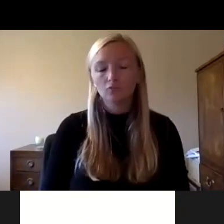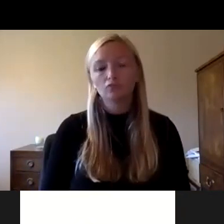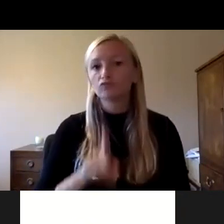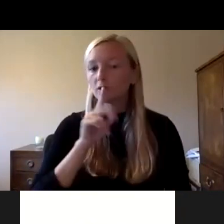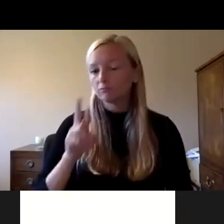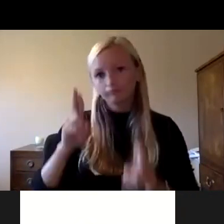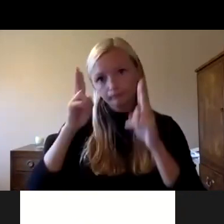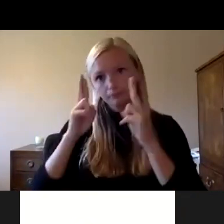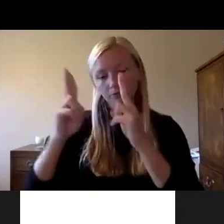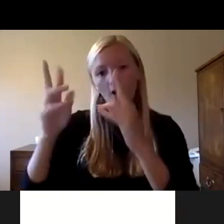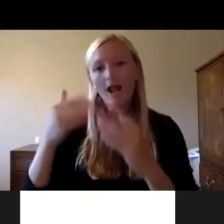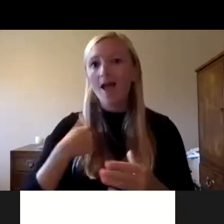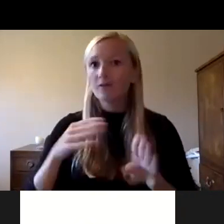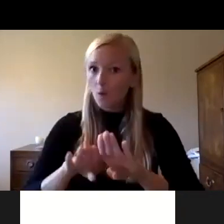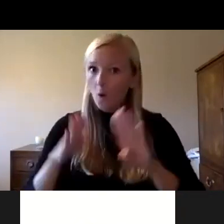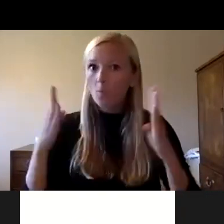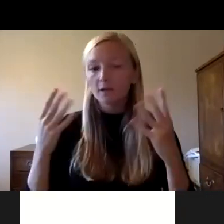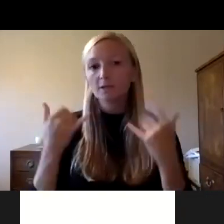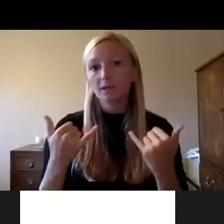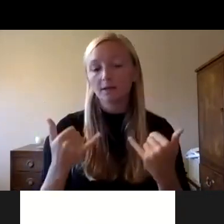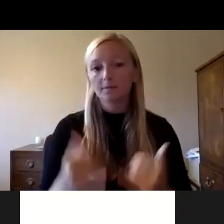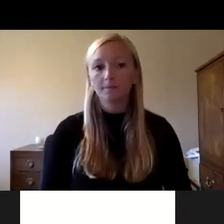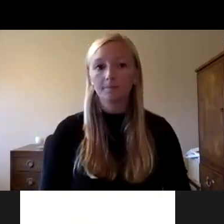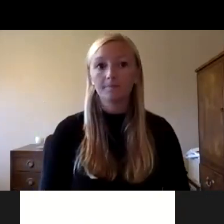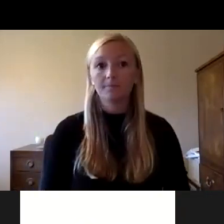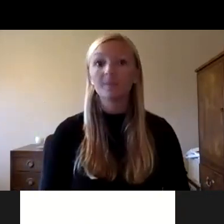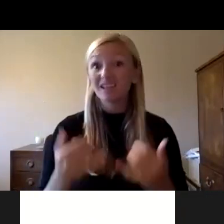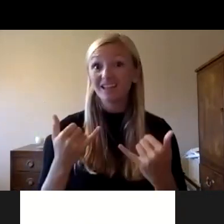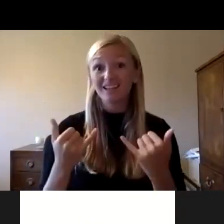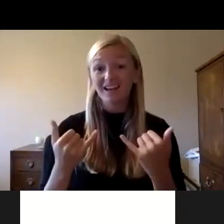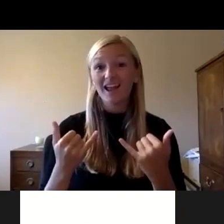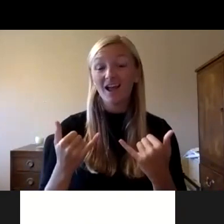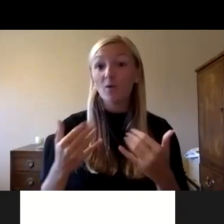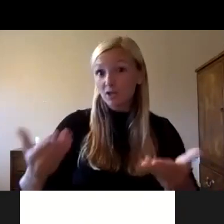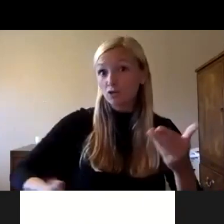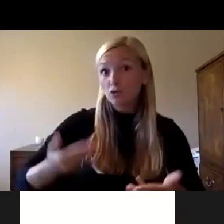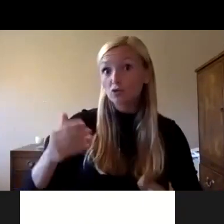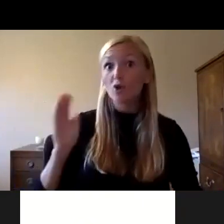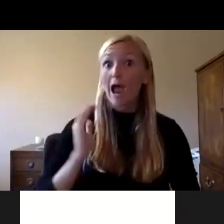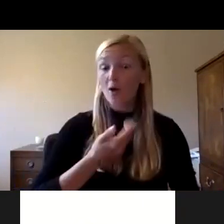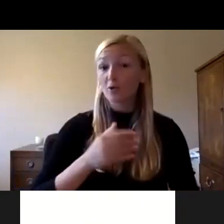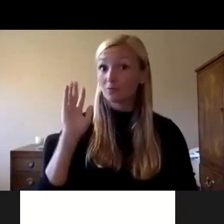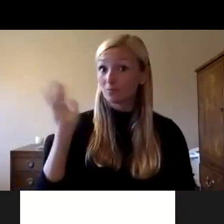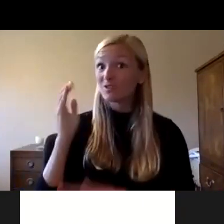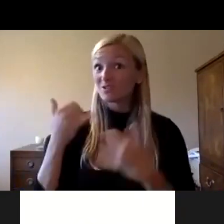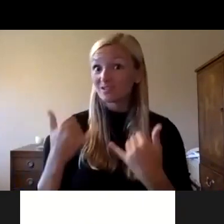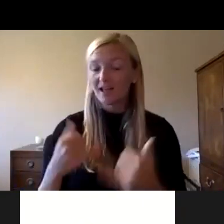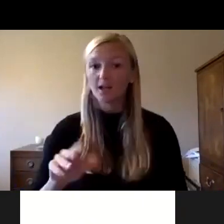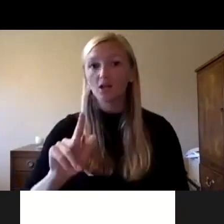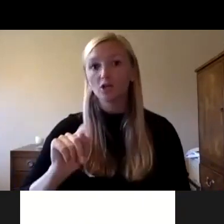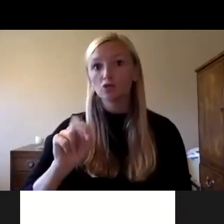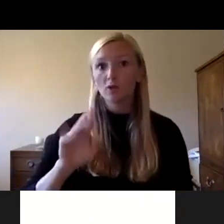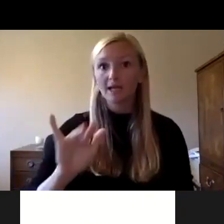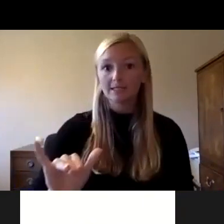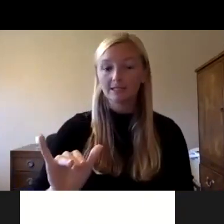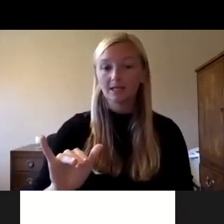have you opening the series of webinars for us now let me introduce you to our speakers uh tracy graham is a senior